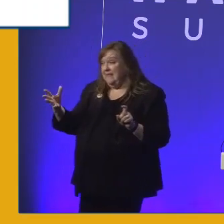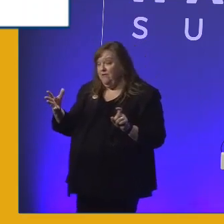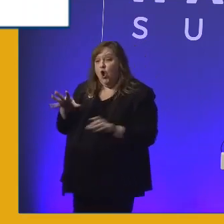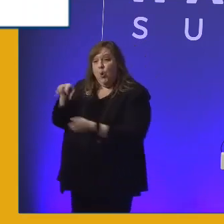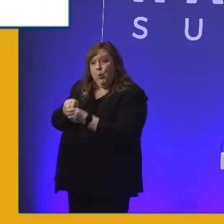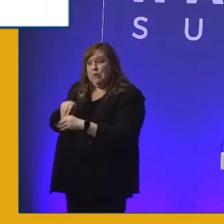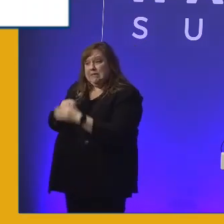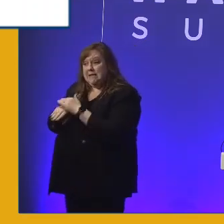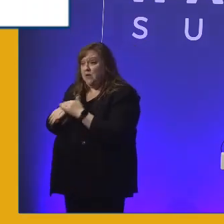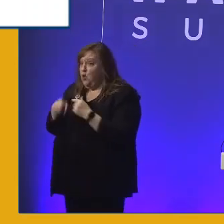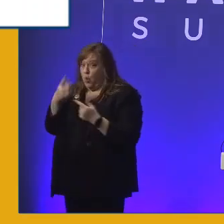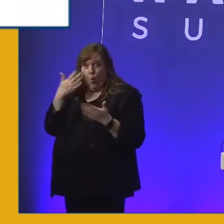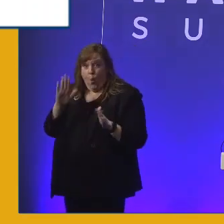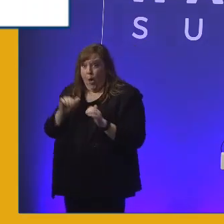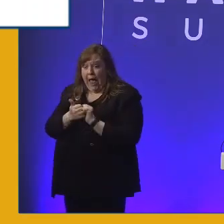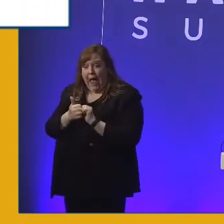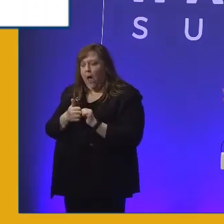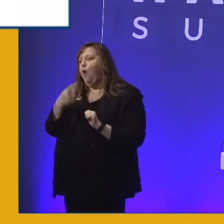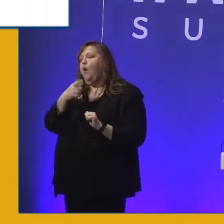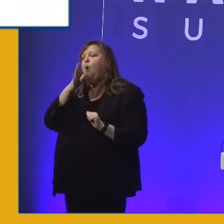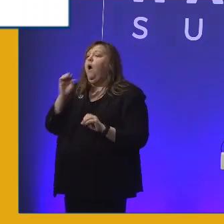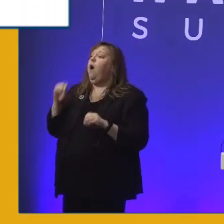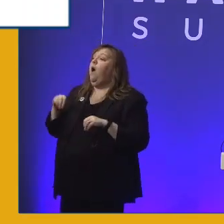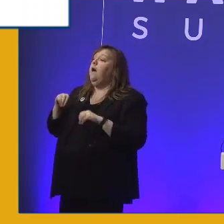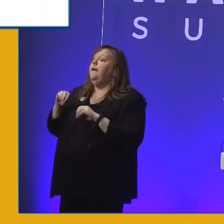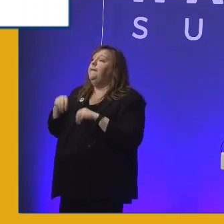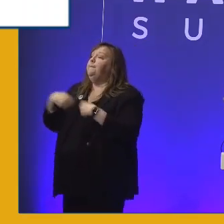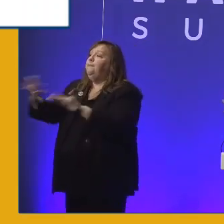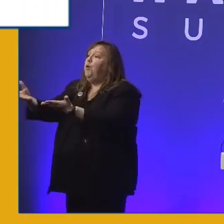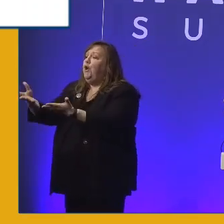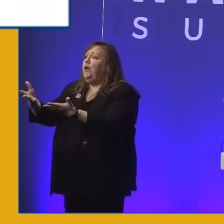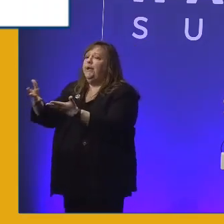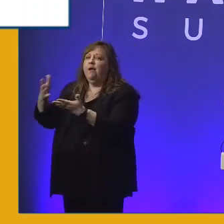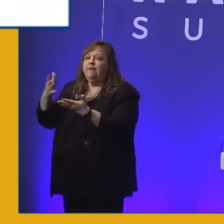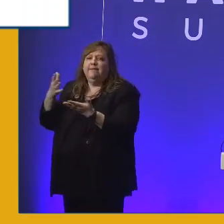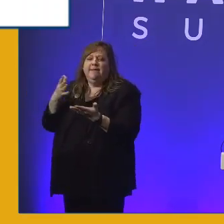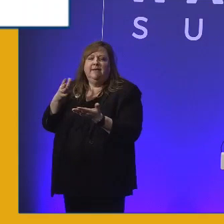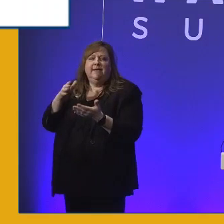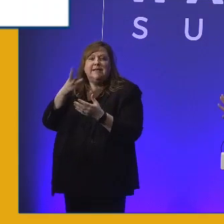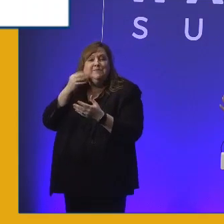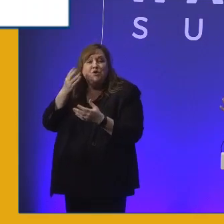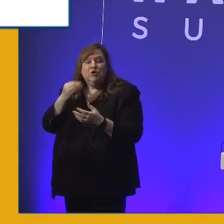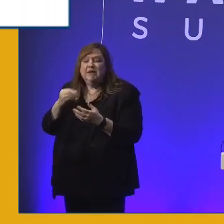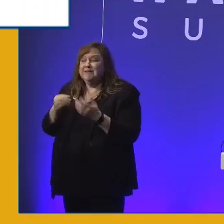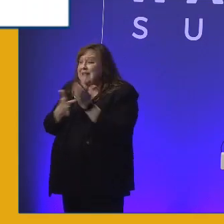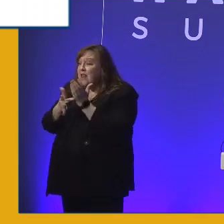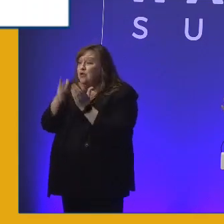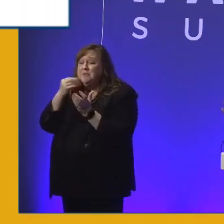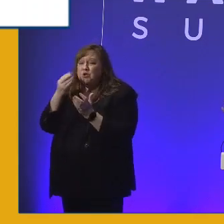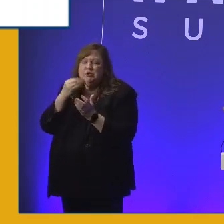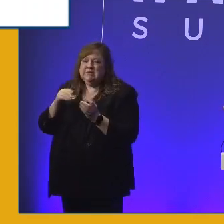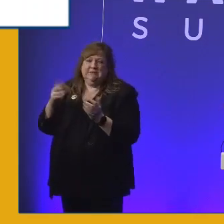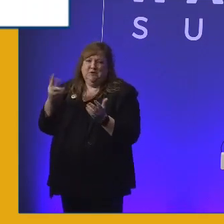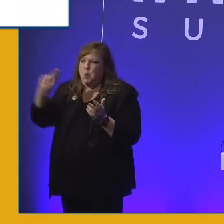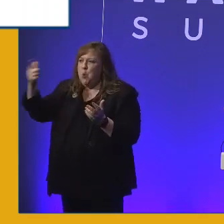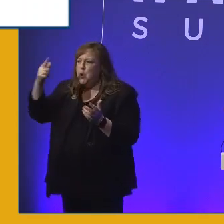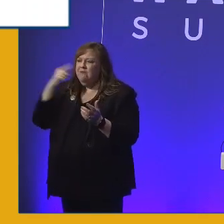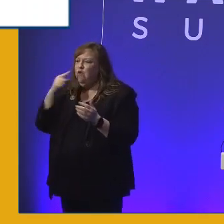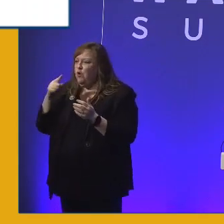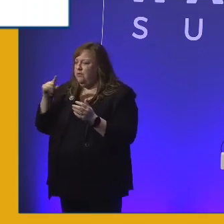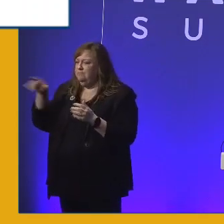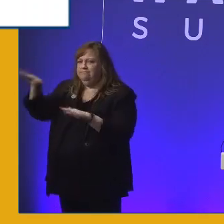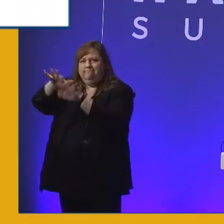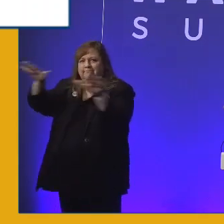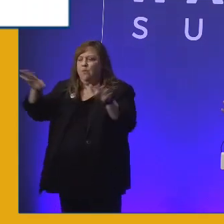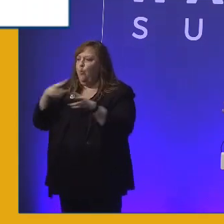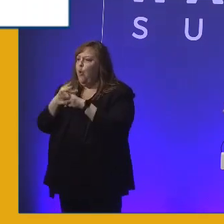you're going to be putting terribly inaccessible experiences out there into society, whether it's your website or your product. And frankly,